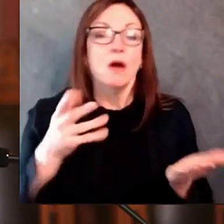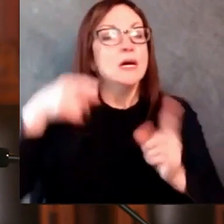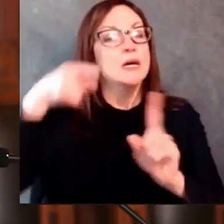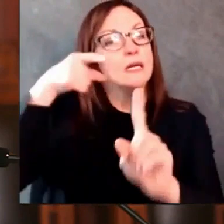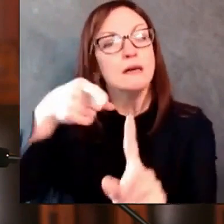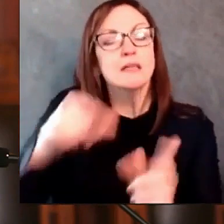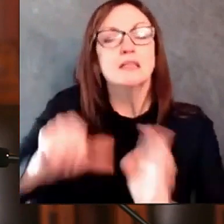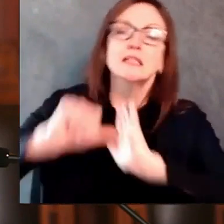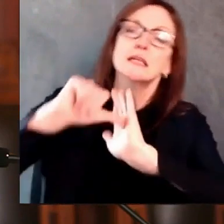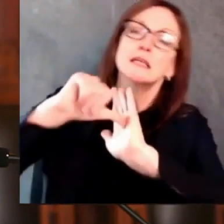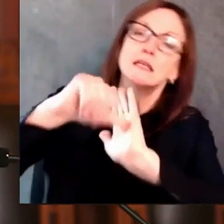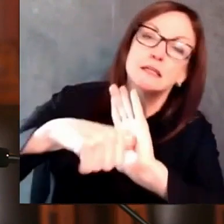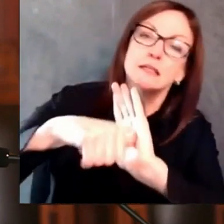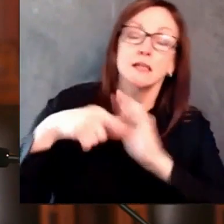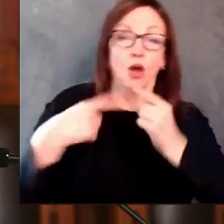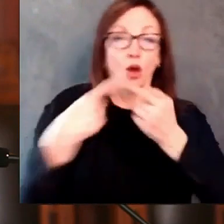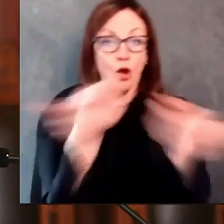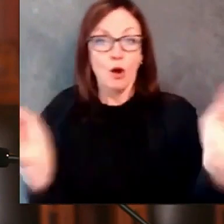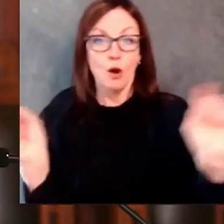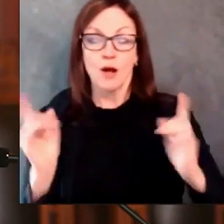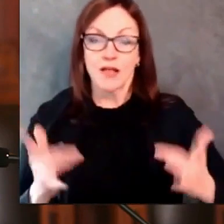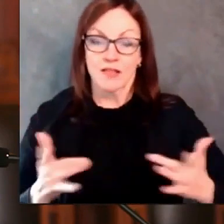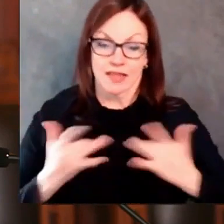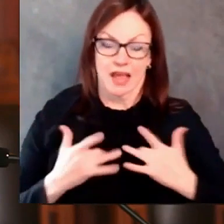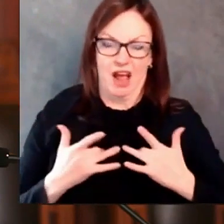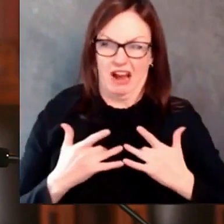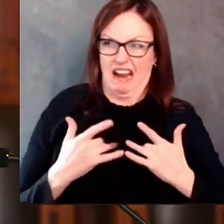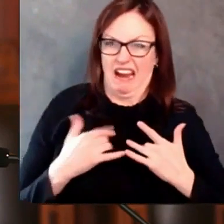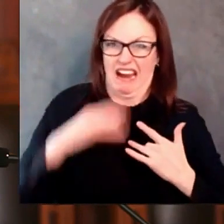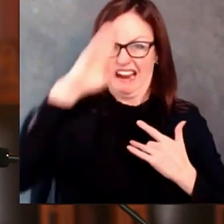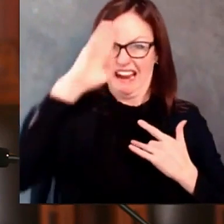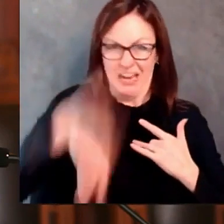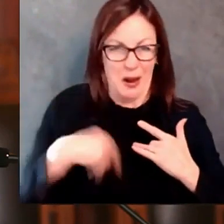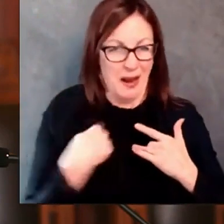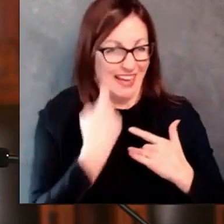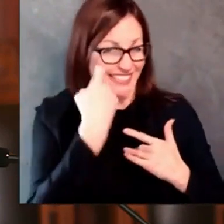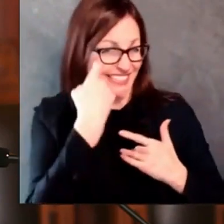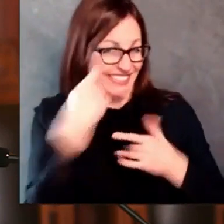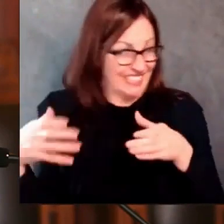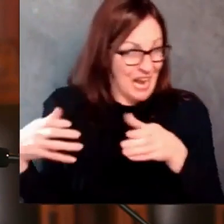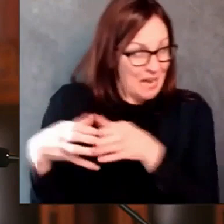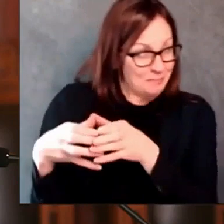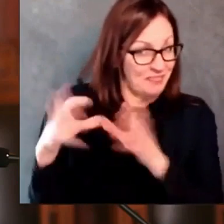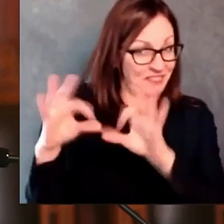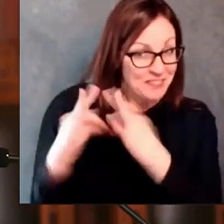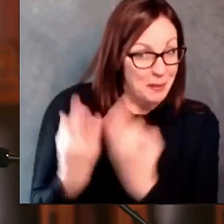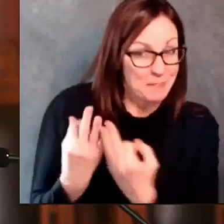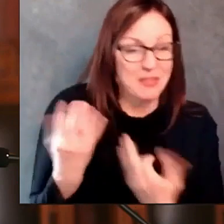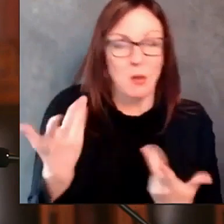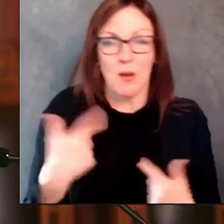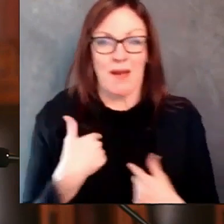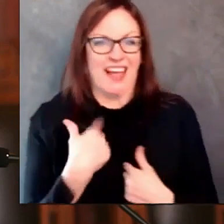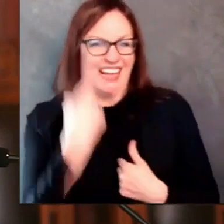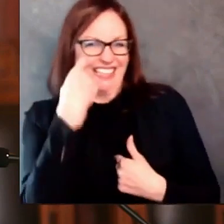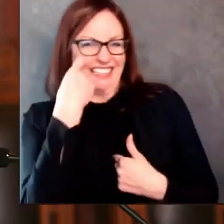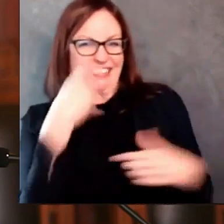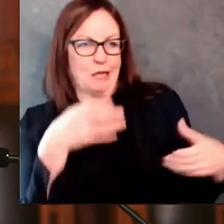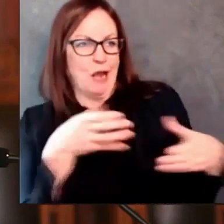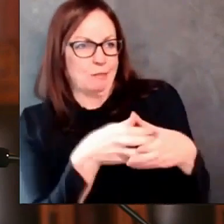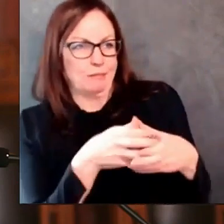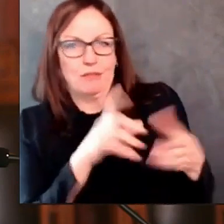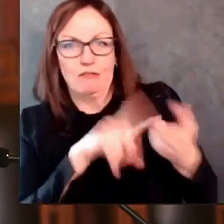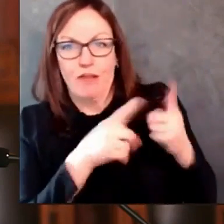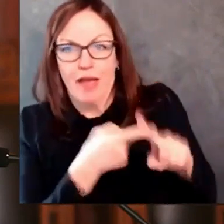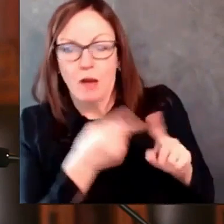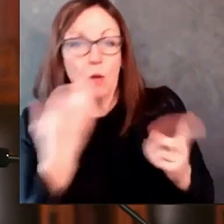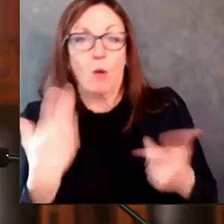tested. And please quarantine while you wait for your results. If you test positive, be sure to notify your contacts